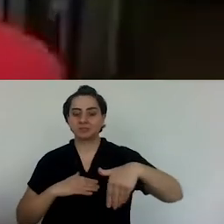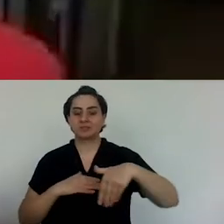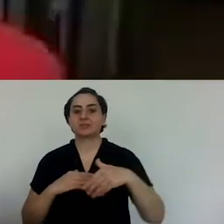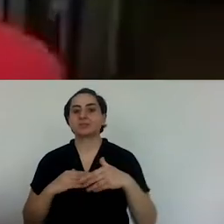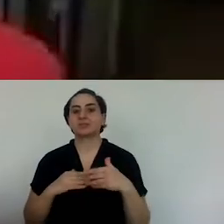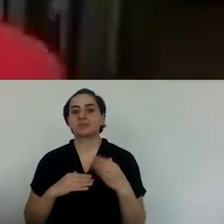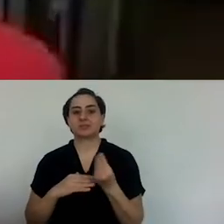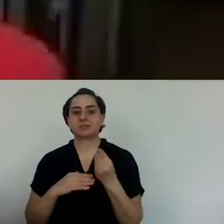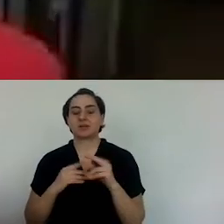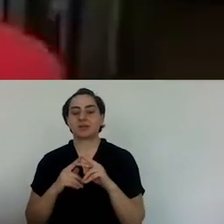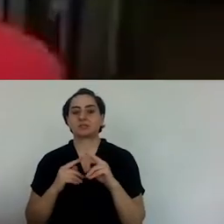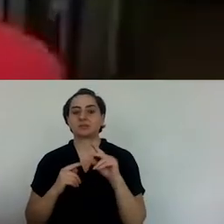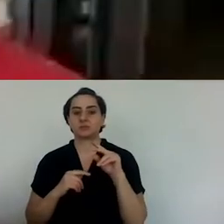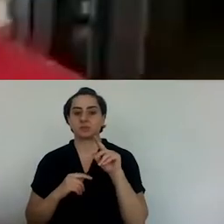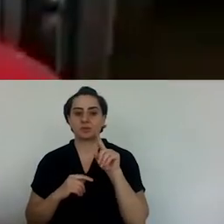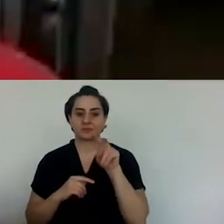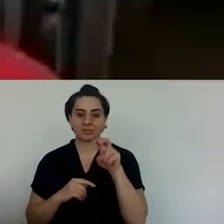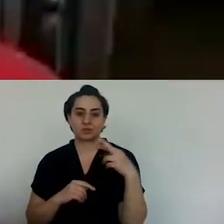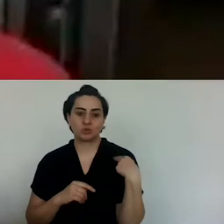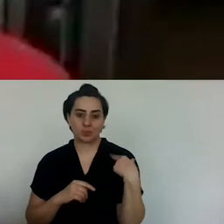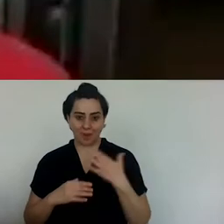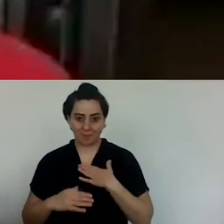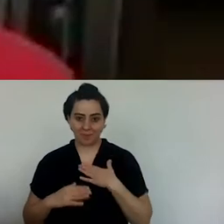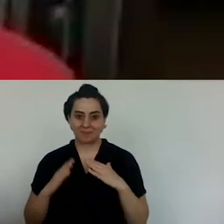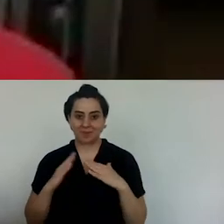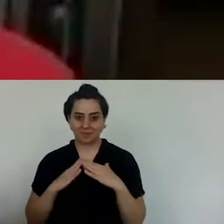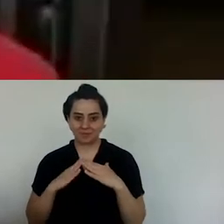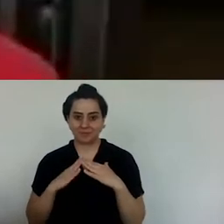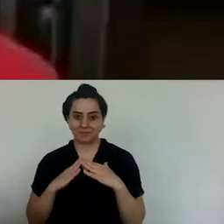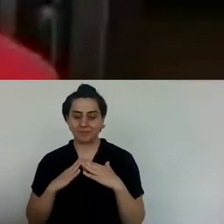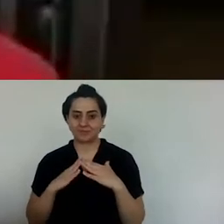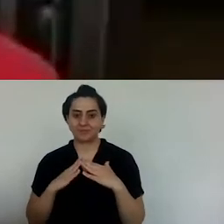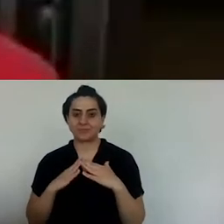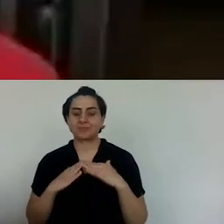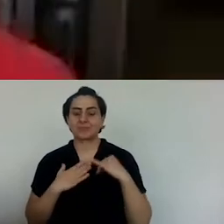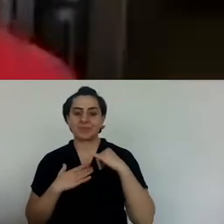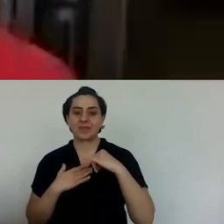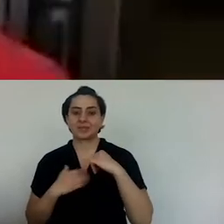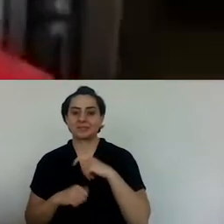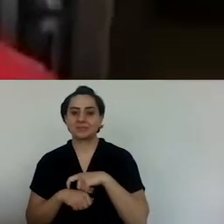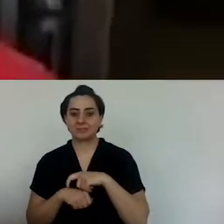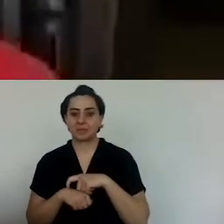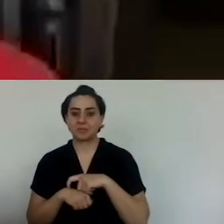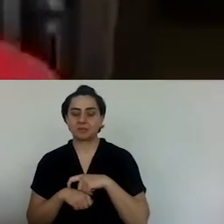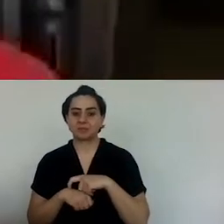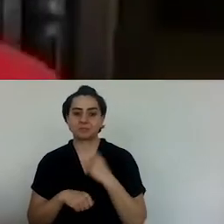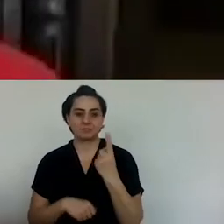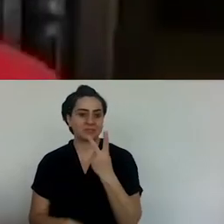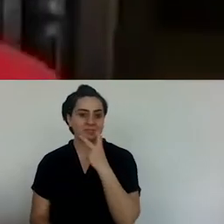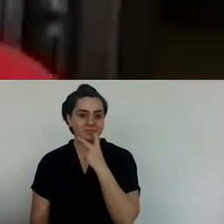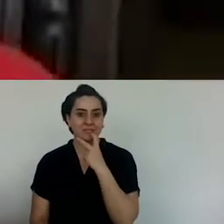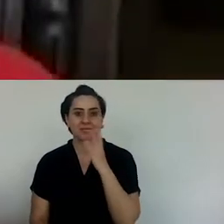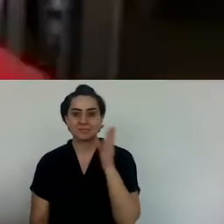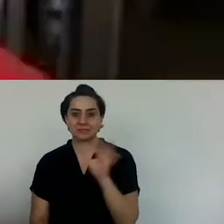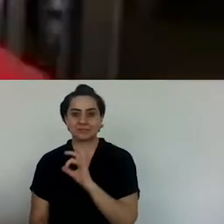Imrahur Avenue, Genja'a Street in Yedukule. Our house number was 17.